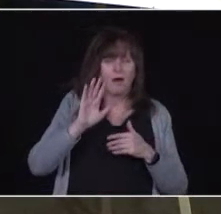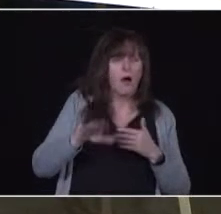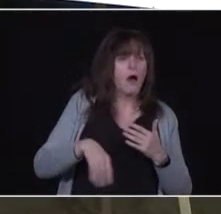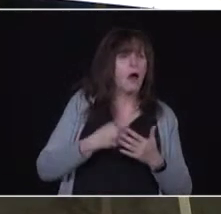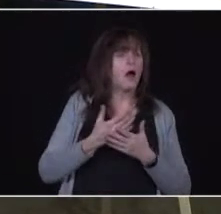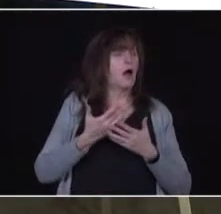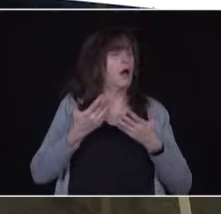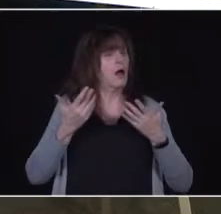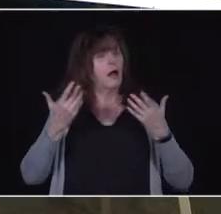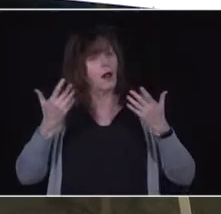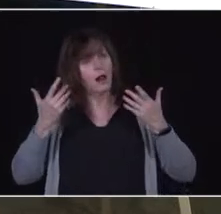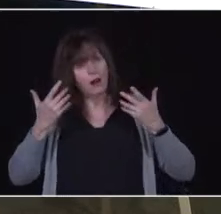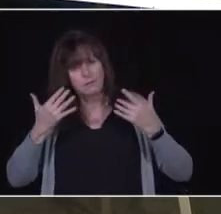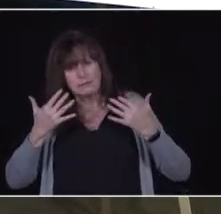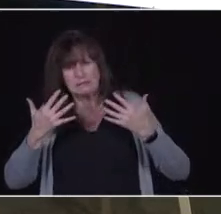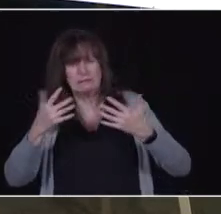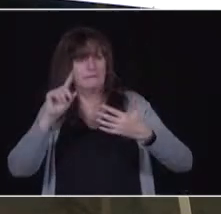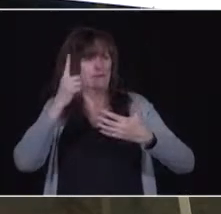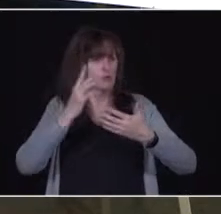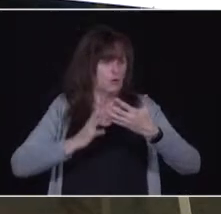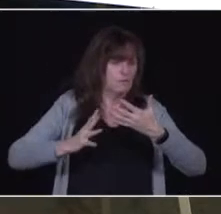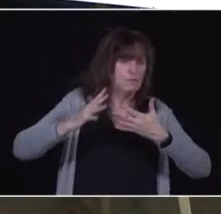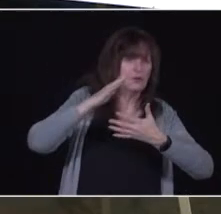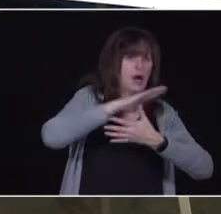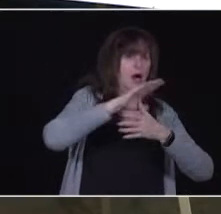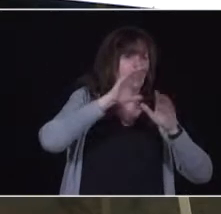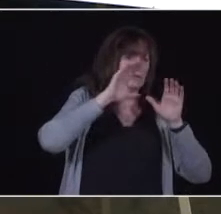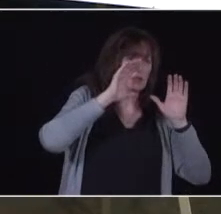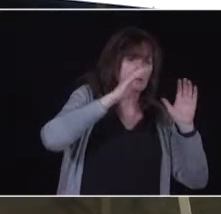you just described, say, the high-risk 80 plus